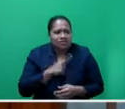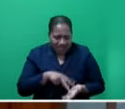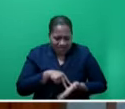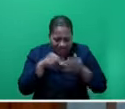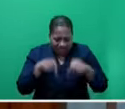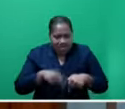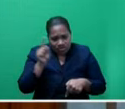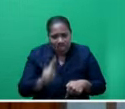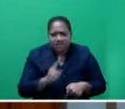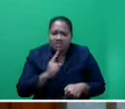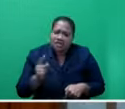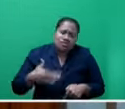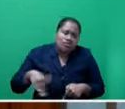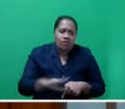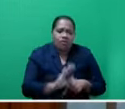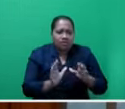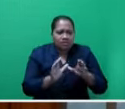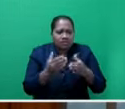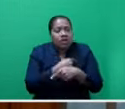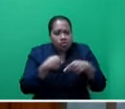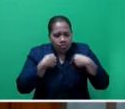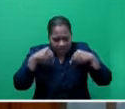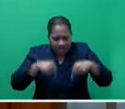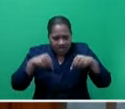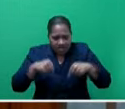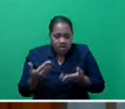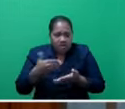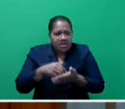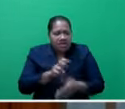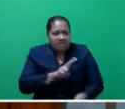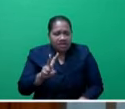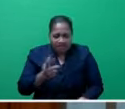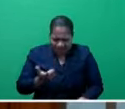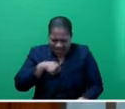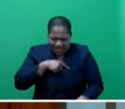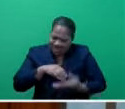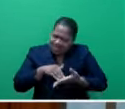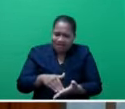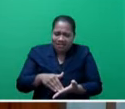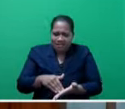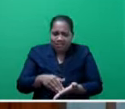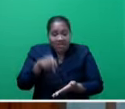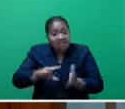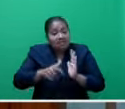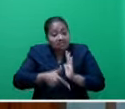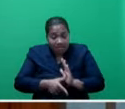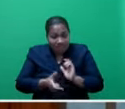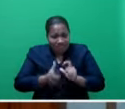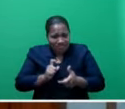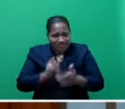today and saying to all parties, we are here to add value, let us help. In this time of crisis,